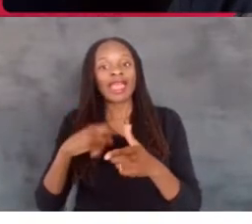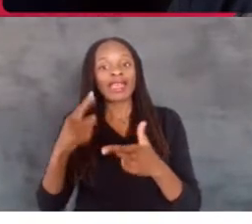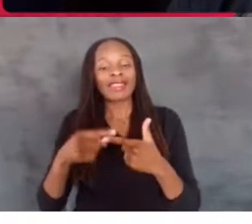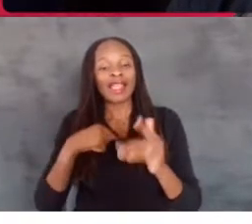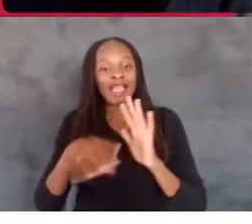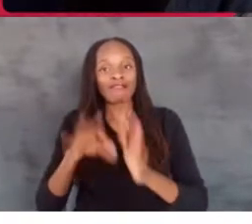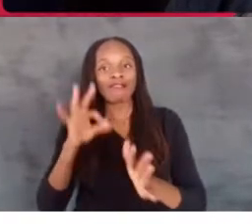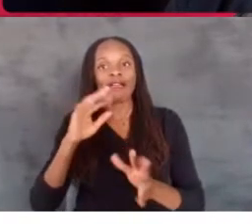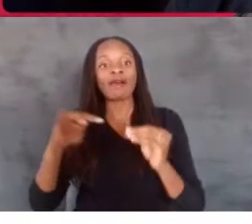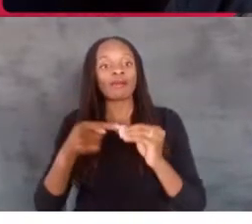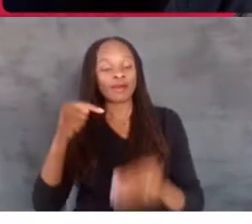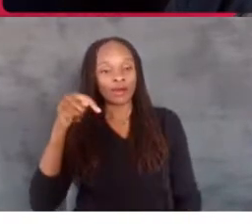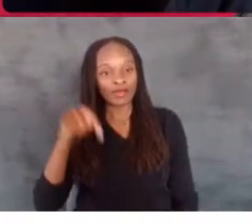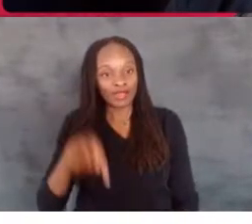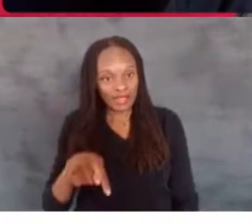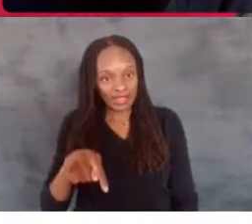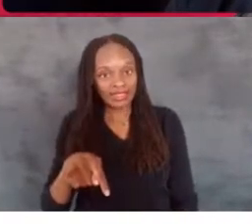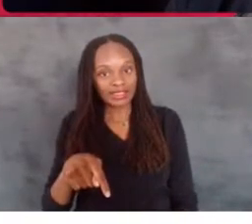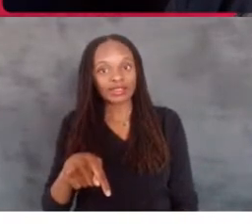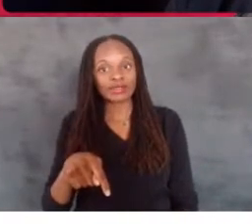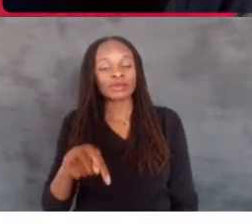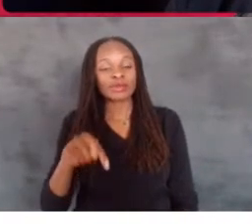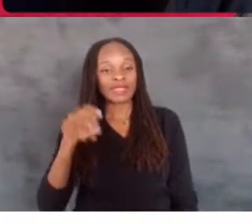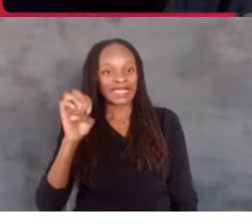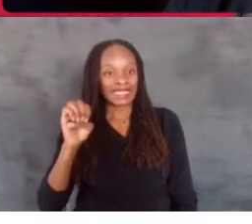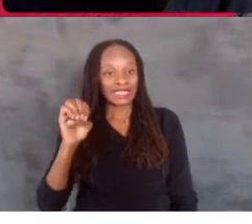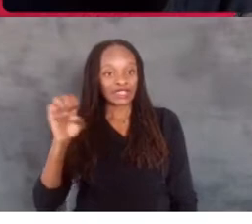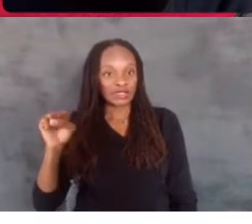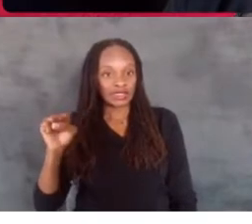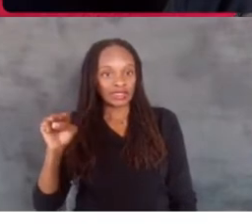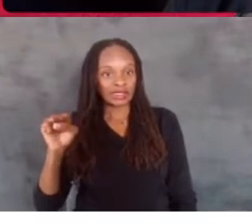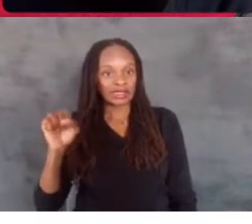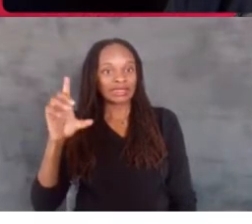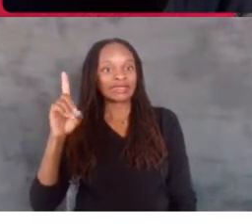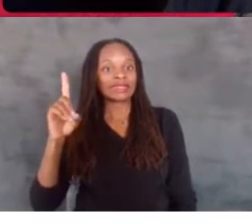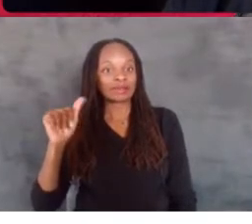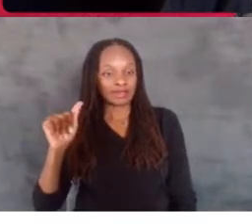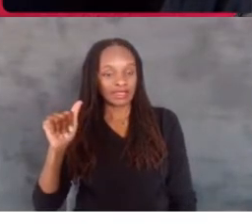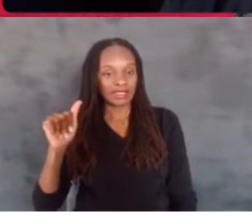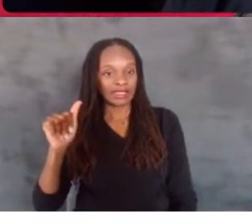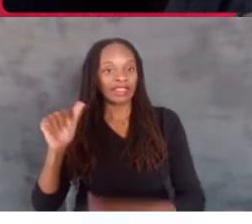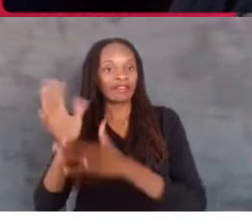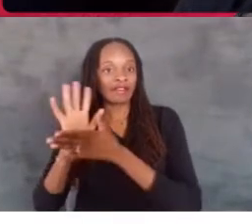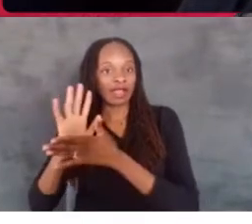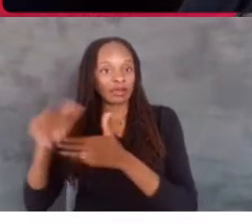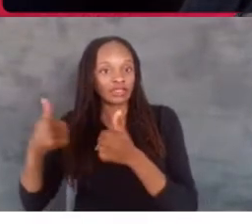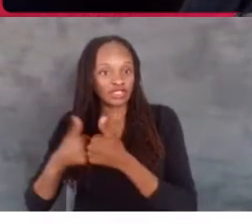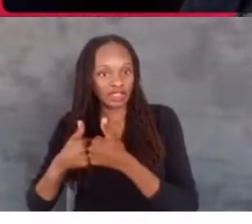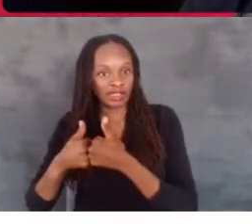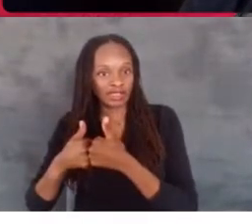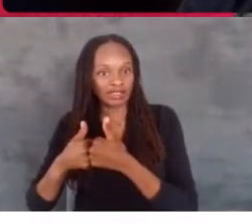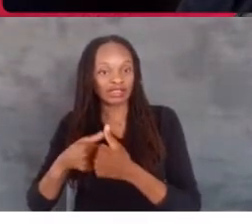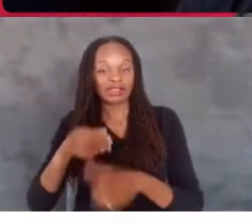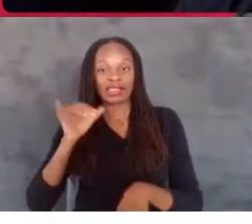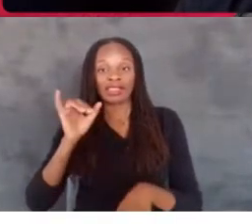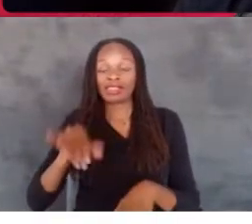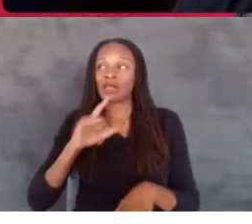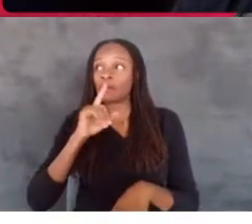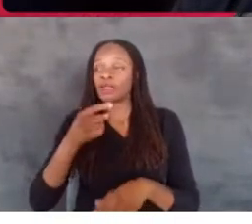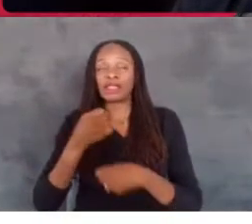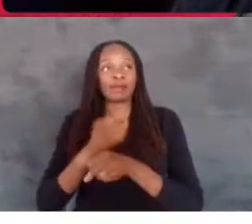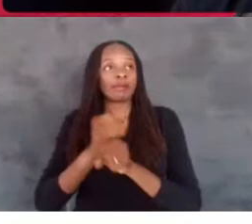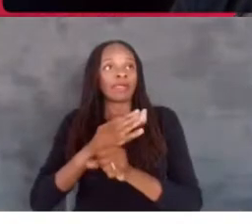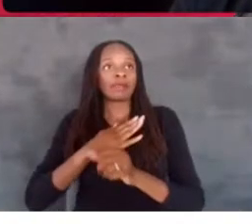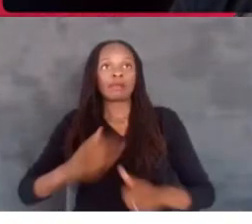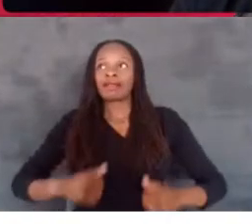about this Easterseals disability film challenge, and it made my life turn upside down. And